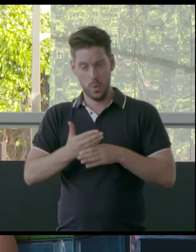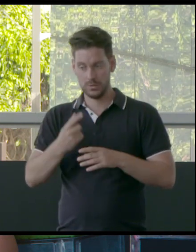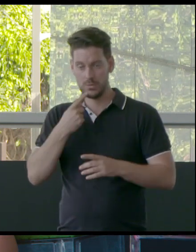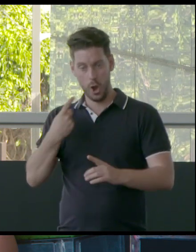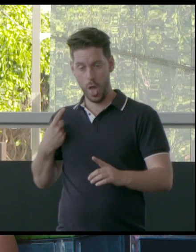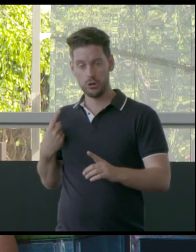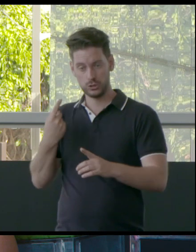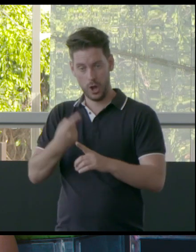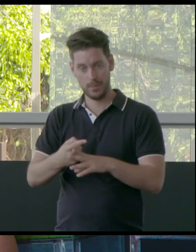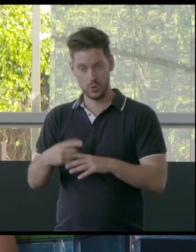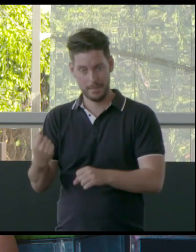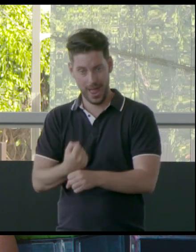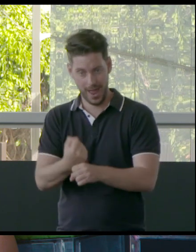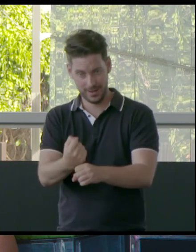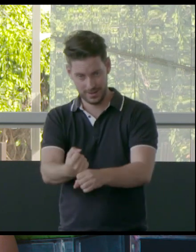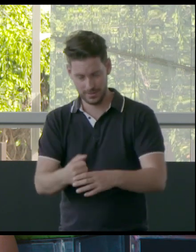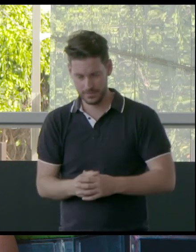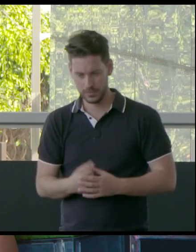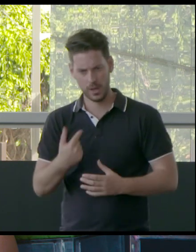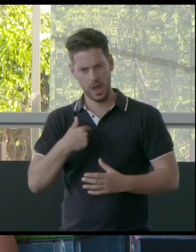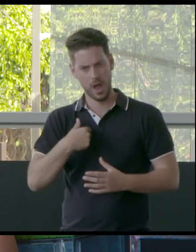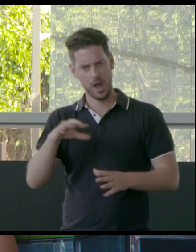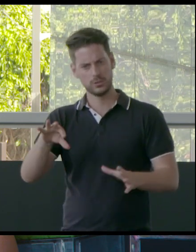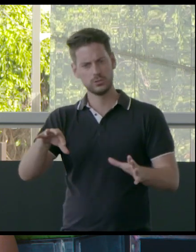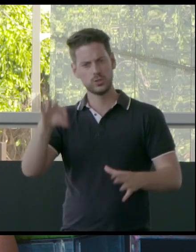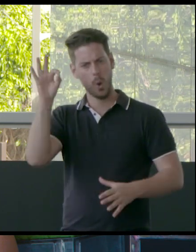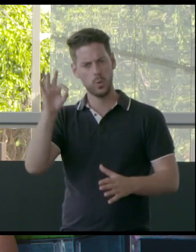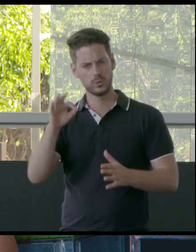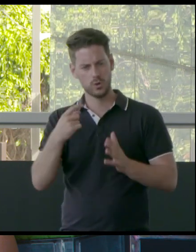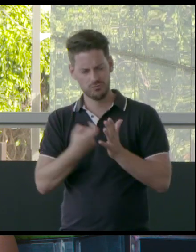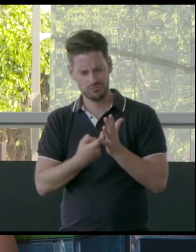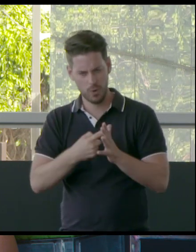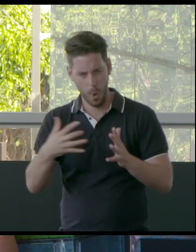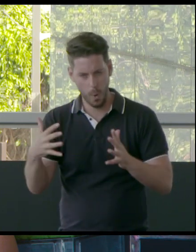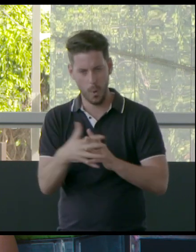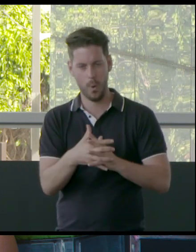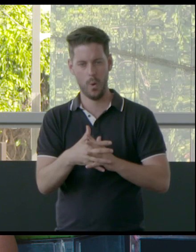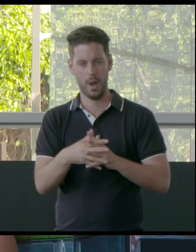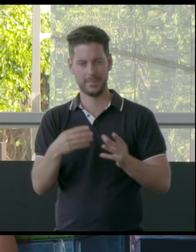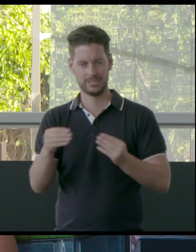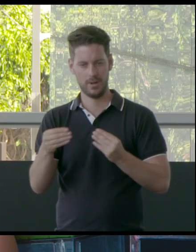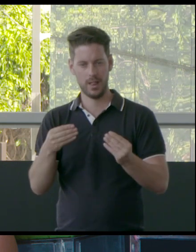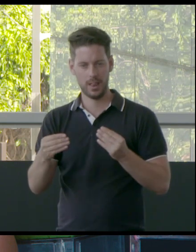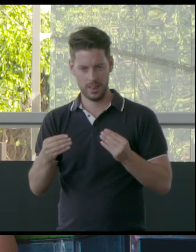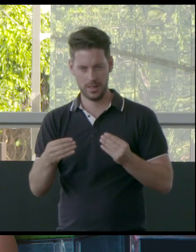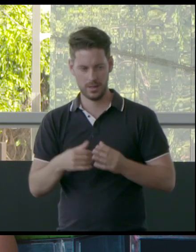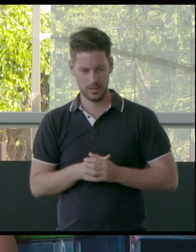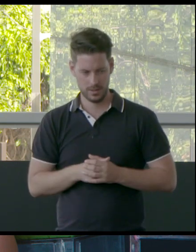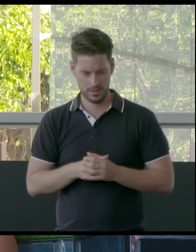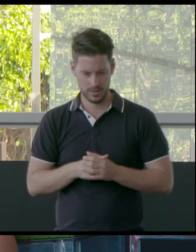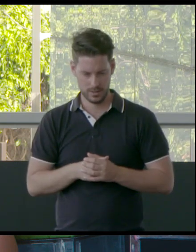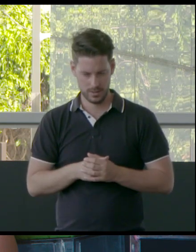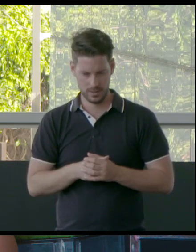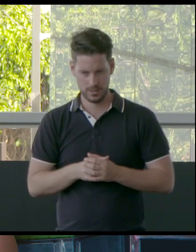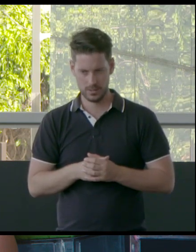time to make. And I've chosen the rawest form of materiality. And